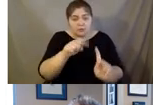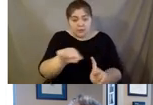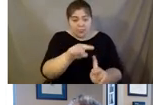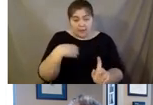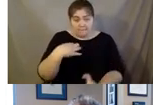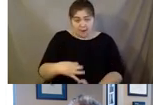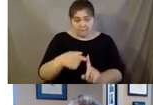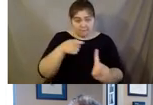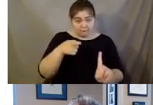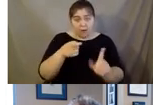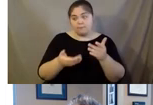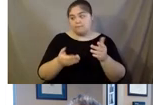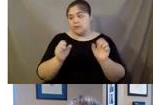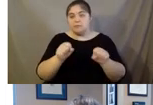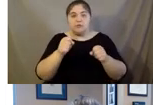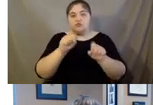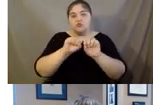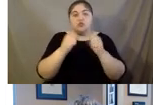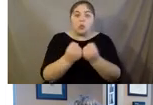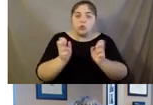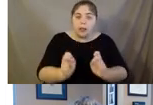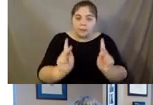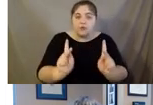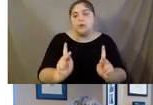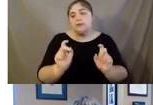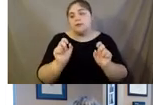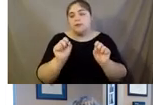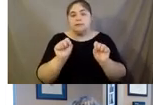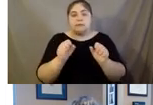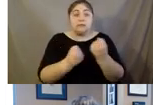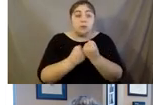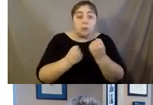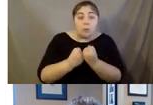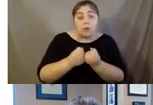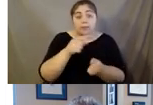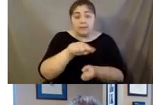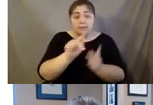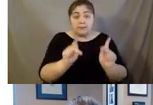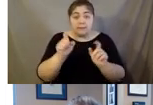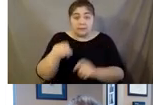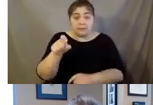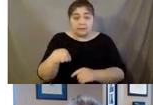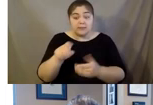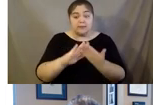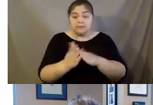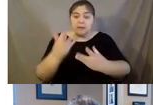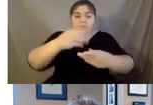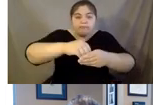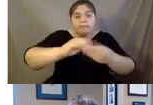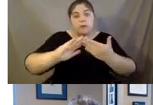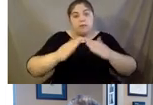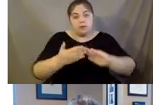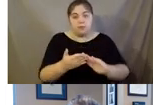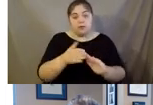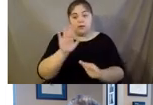from, whether it's social opportunities or, um, the support that they need to engage in the community and, and, in their